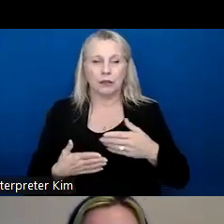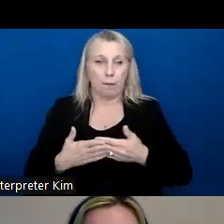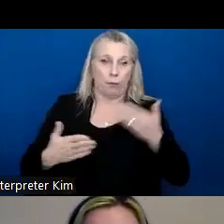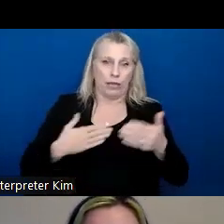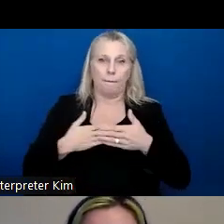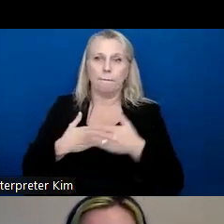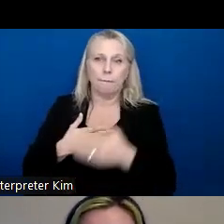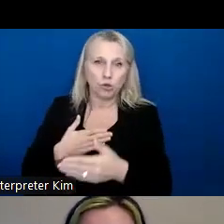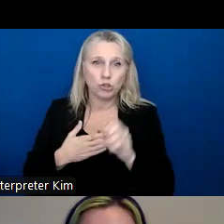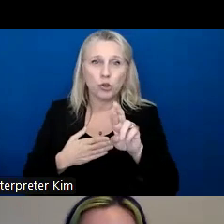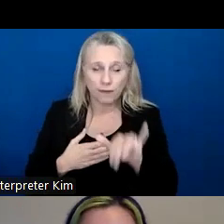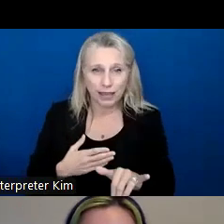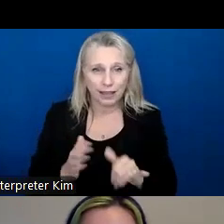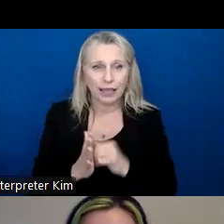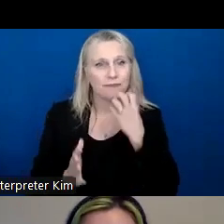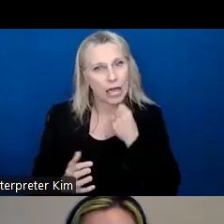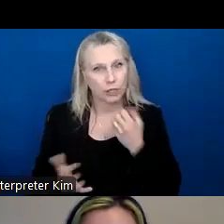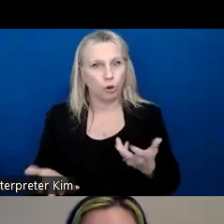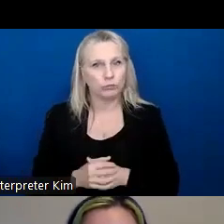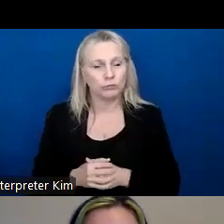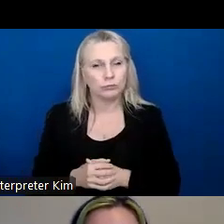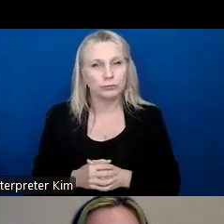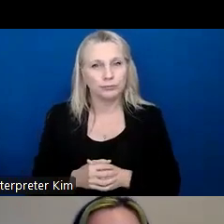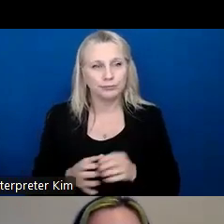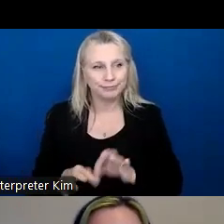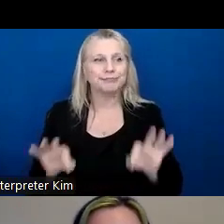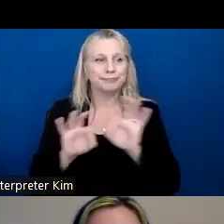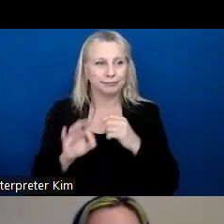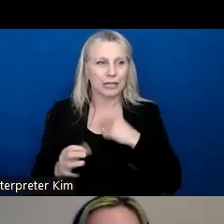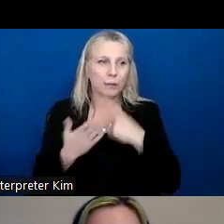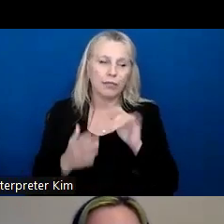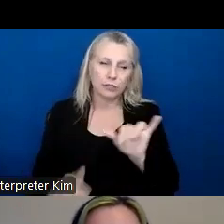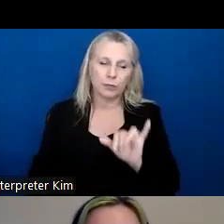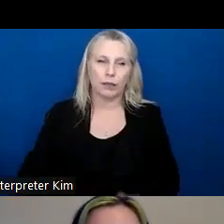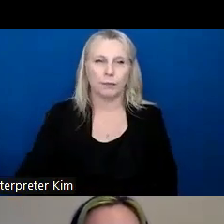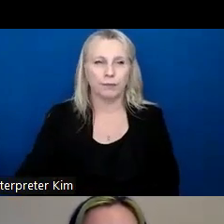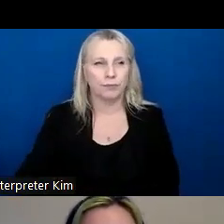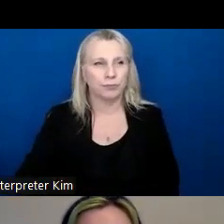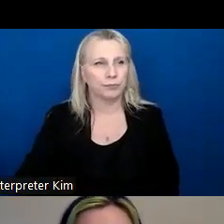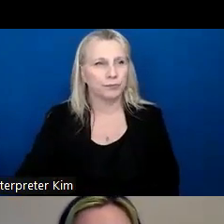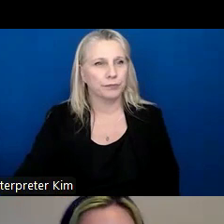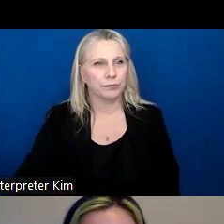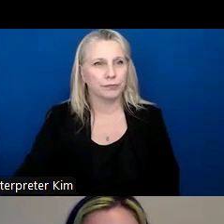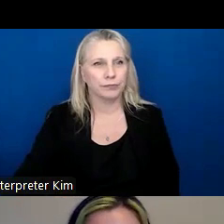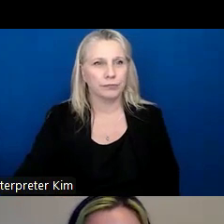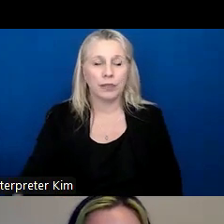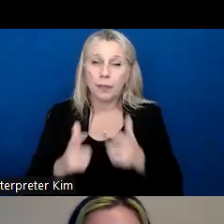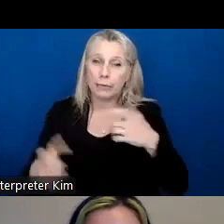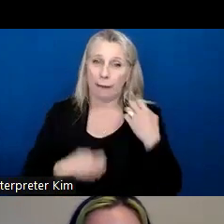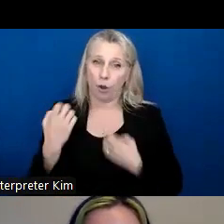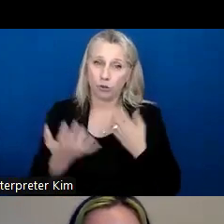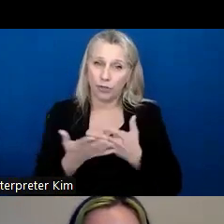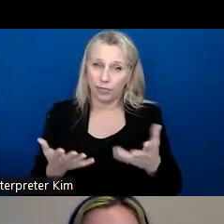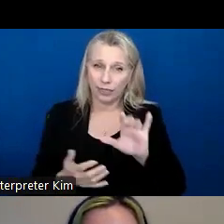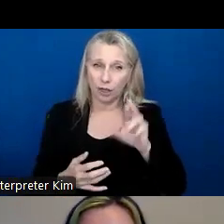can really be valuable, which I talked about already as well. Um, so the big emotions thing, like Chris was